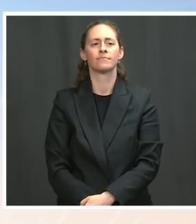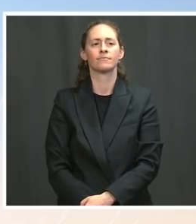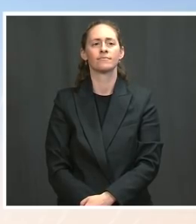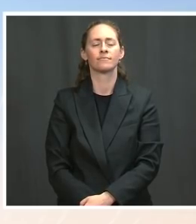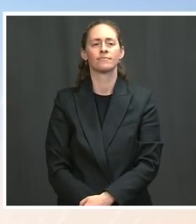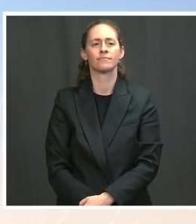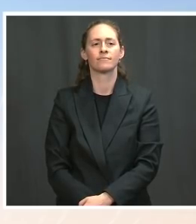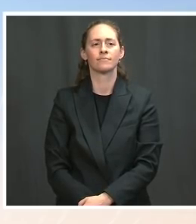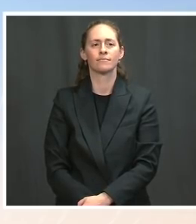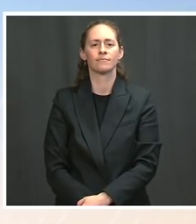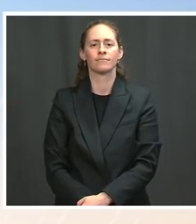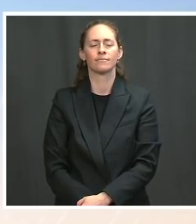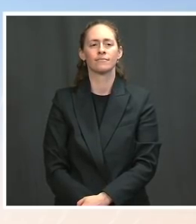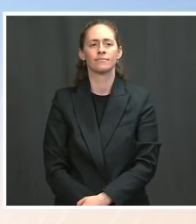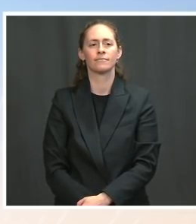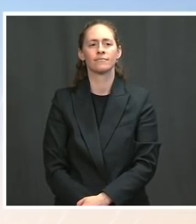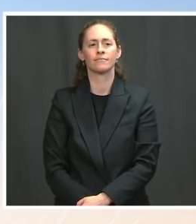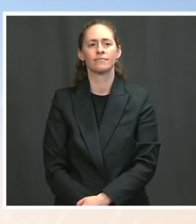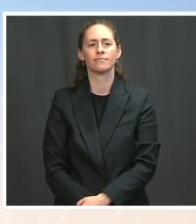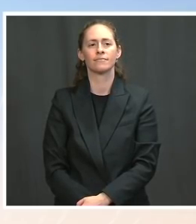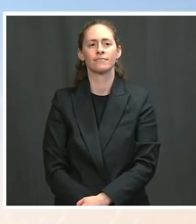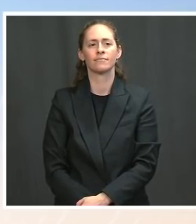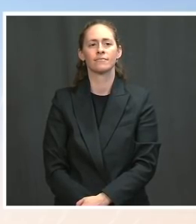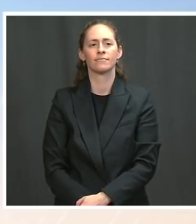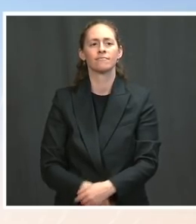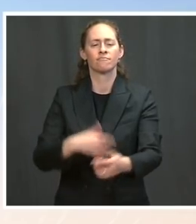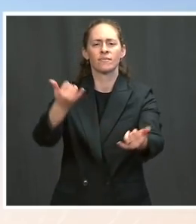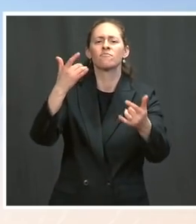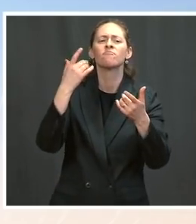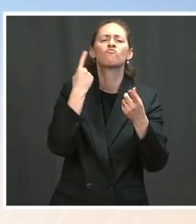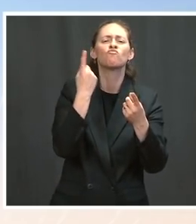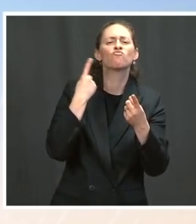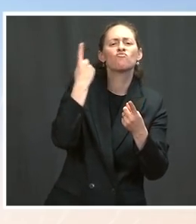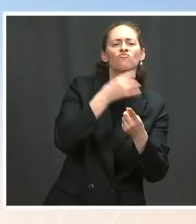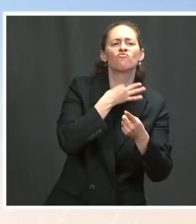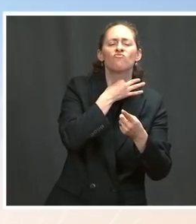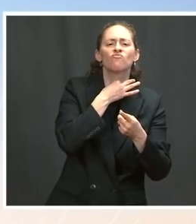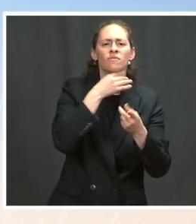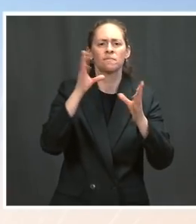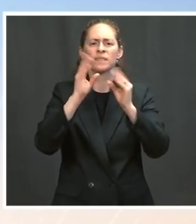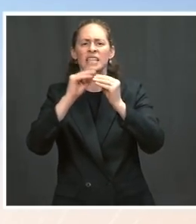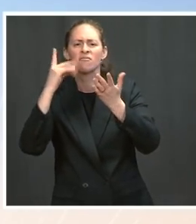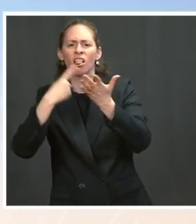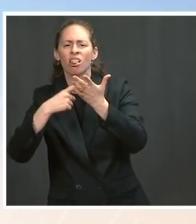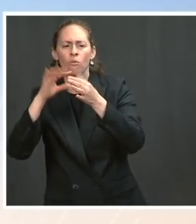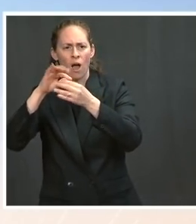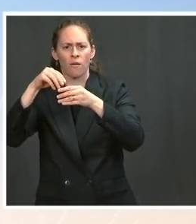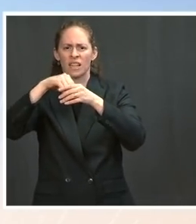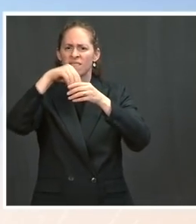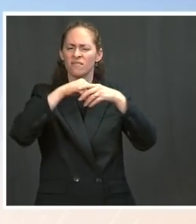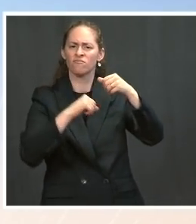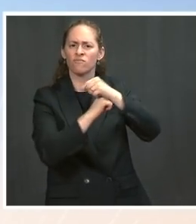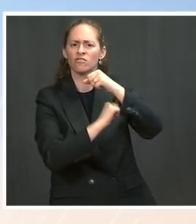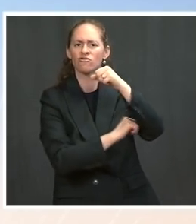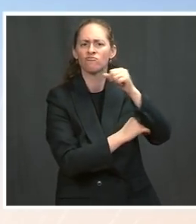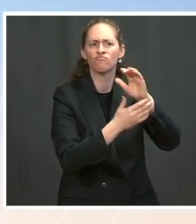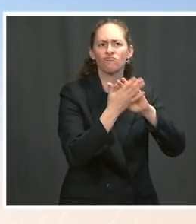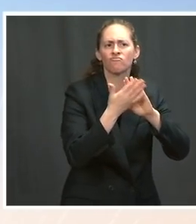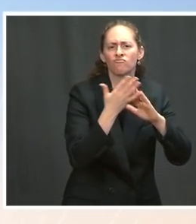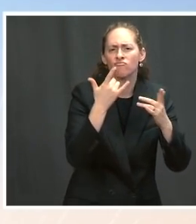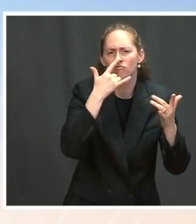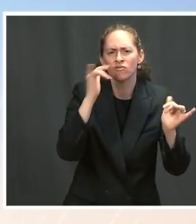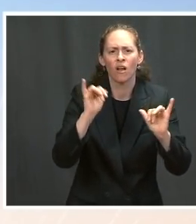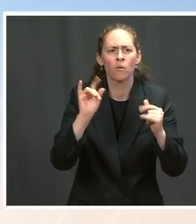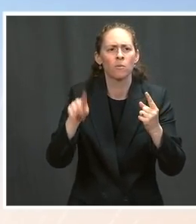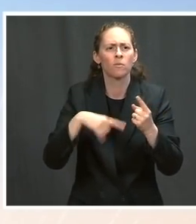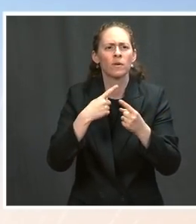Pepito on infrastructure? Ms. Not yet. We are working with her and her team and a group of Republican members of her